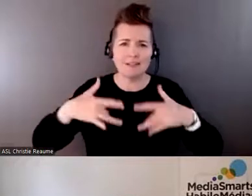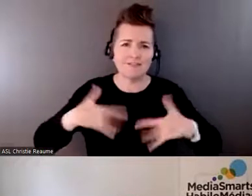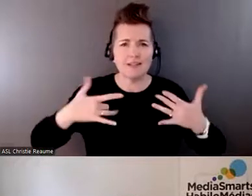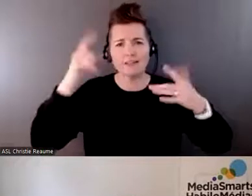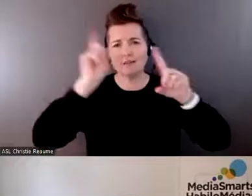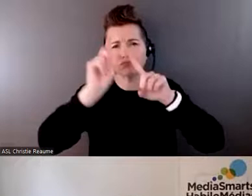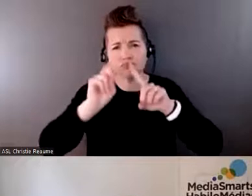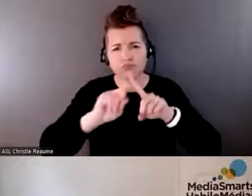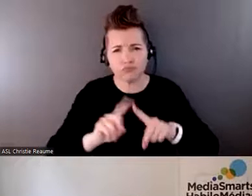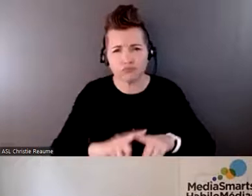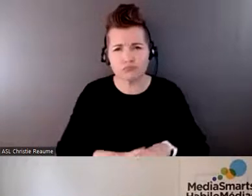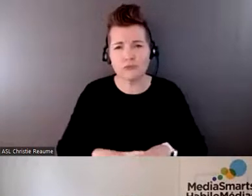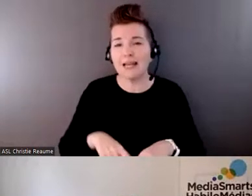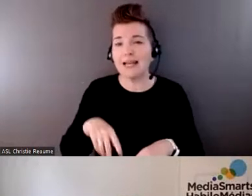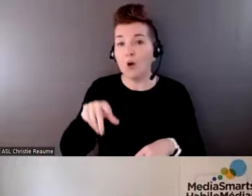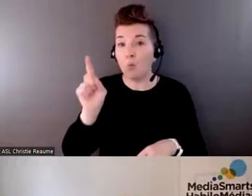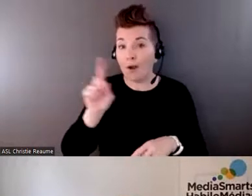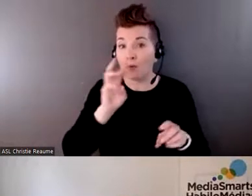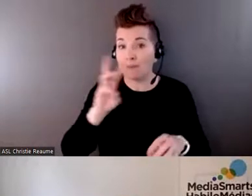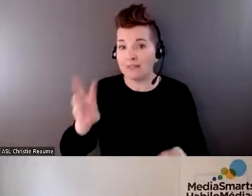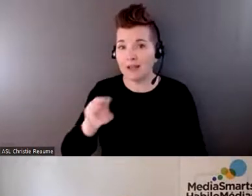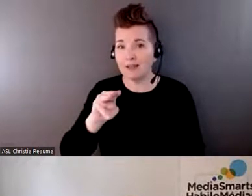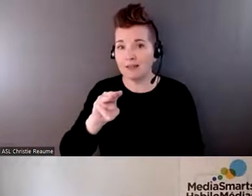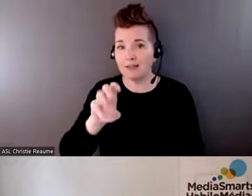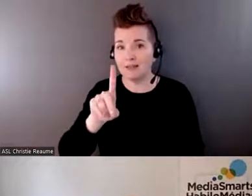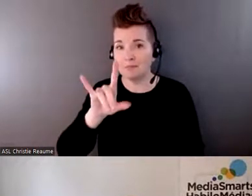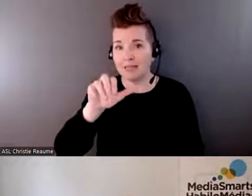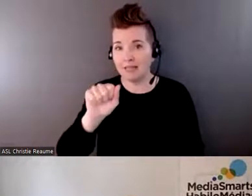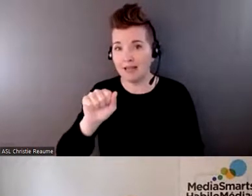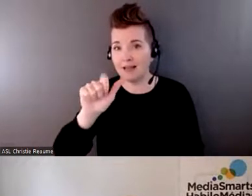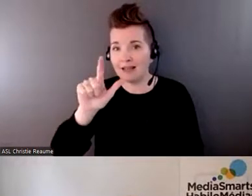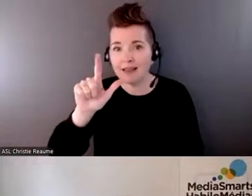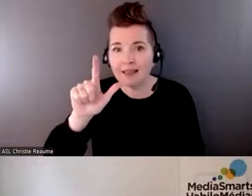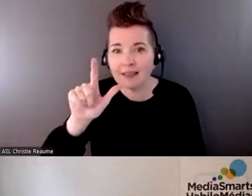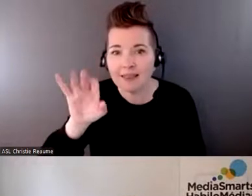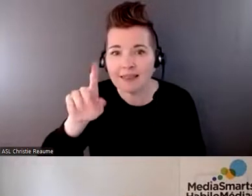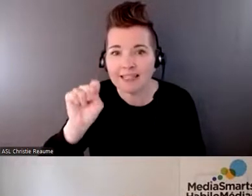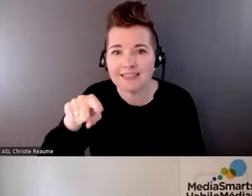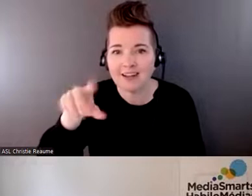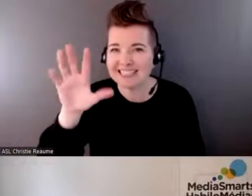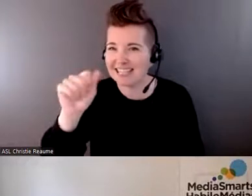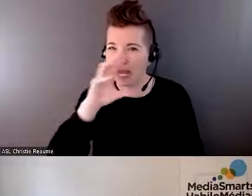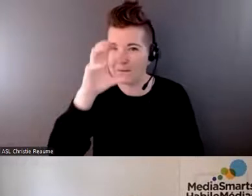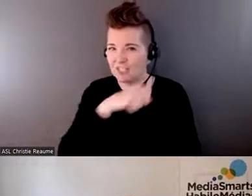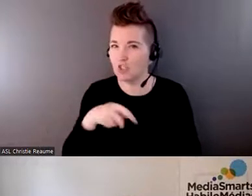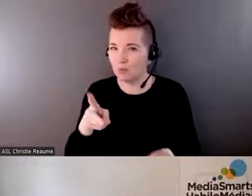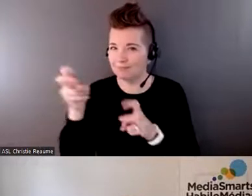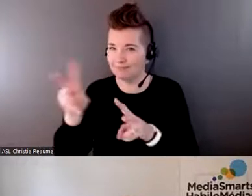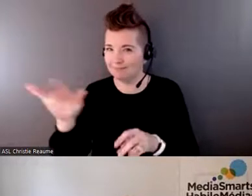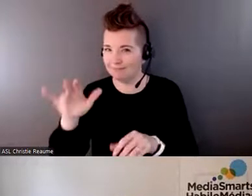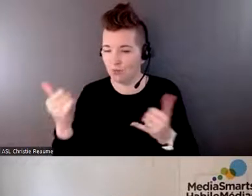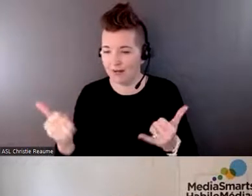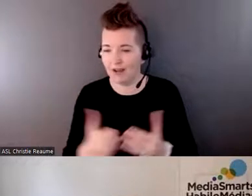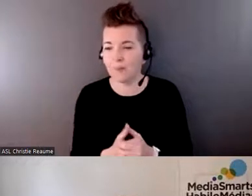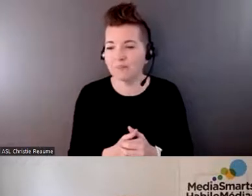events, you can go to MediaLiteracyWeek.ca, can put the link in the chat in a moment. And you can follow that for resources as well as